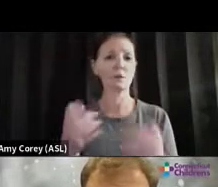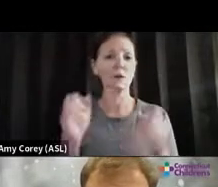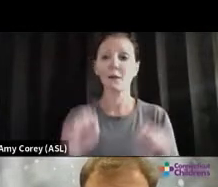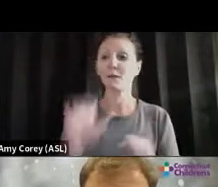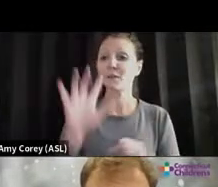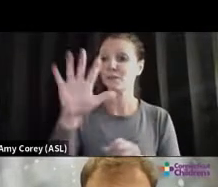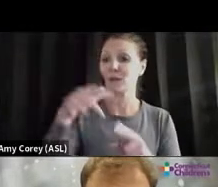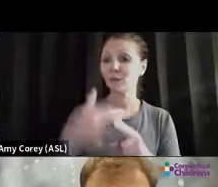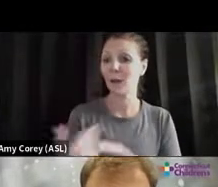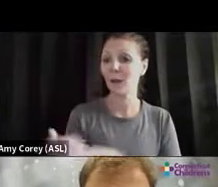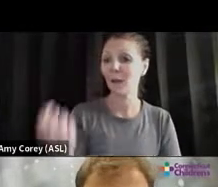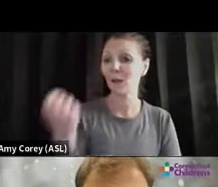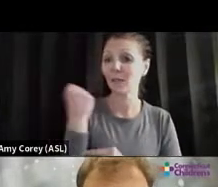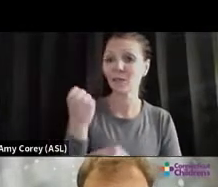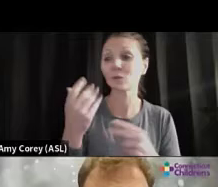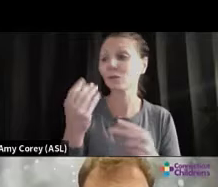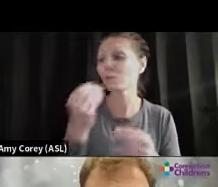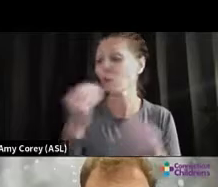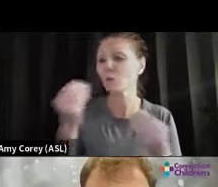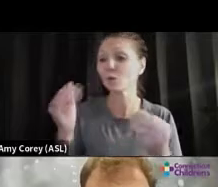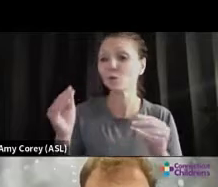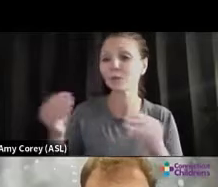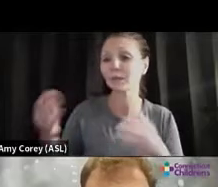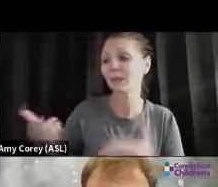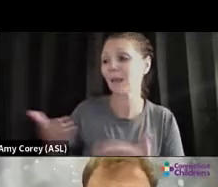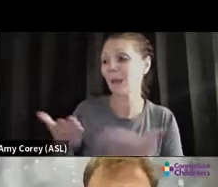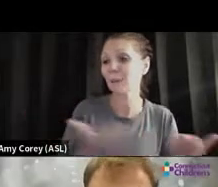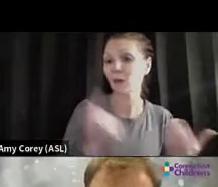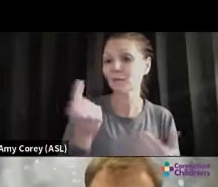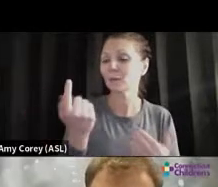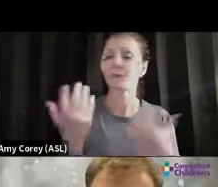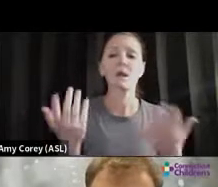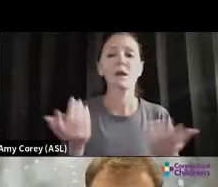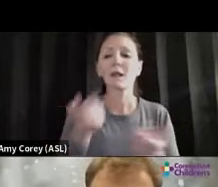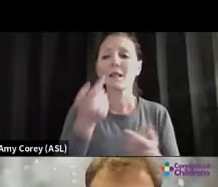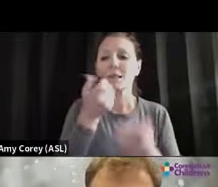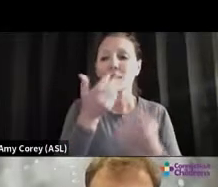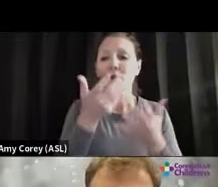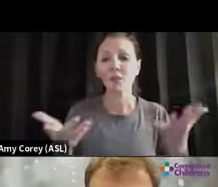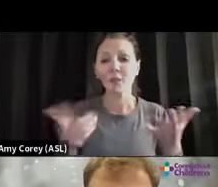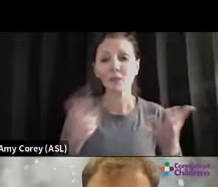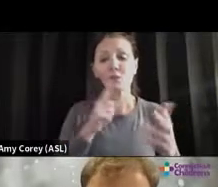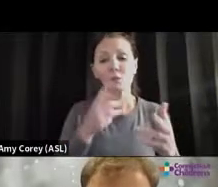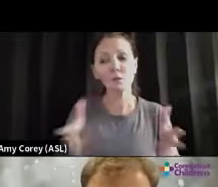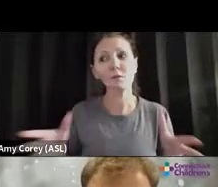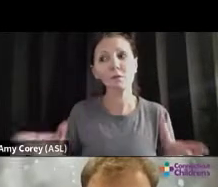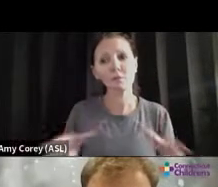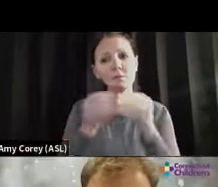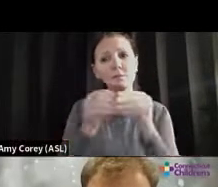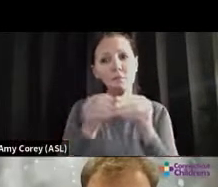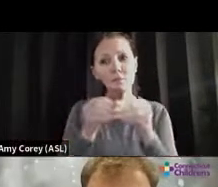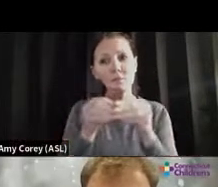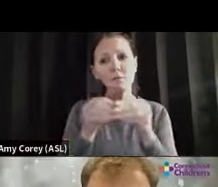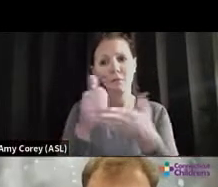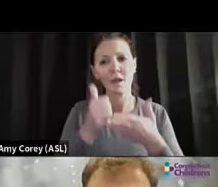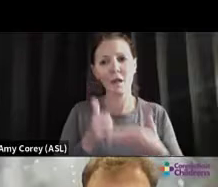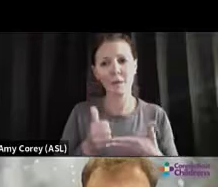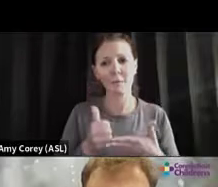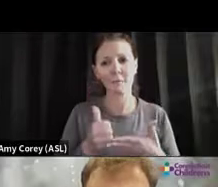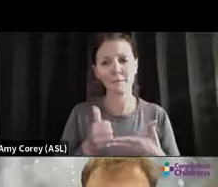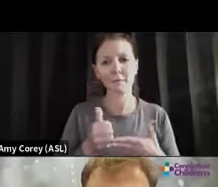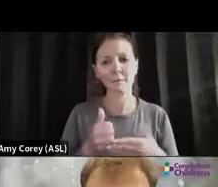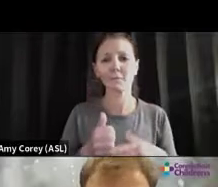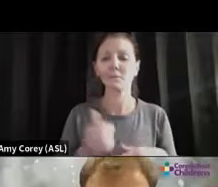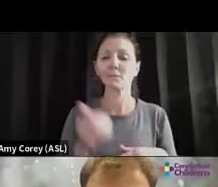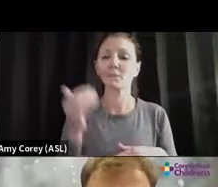you to carry a grocery or something to a car, right? Those little things add up and they help. I know that this is what you're feeling. So this